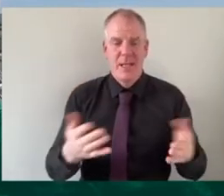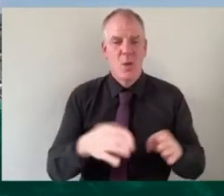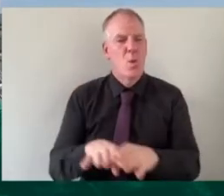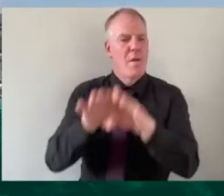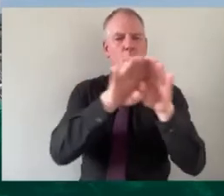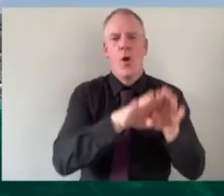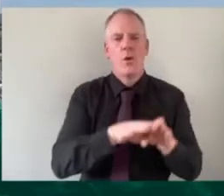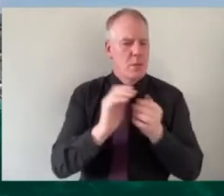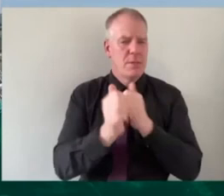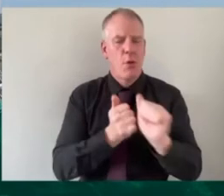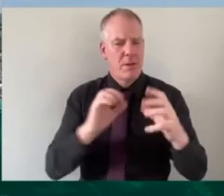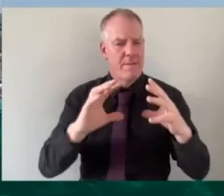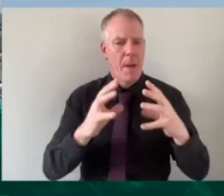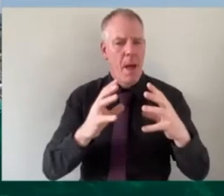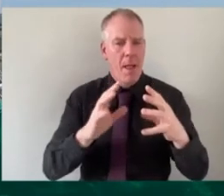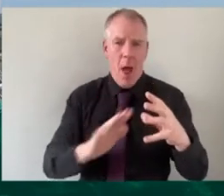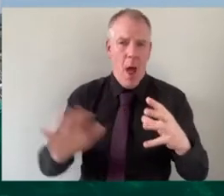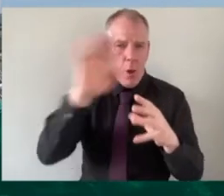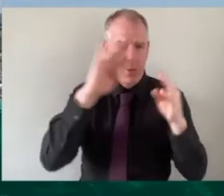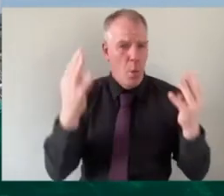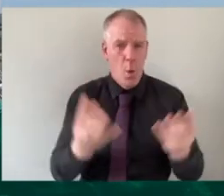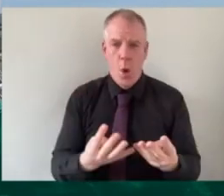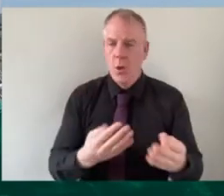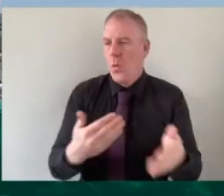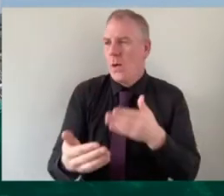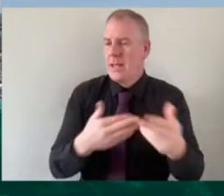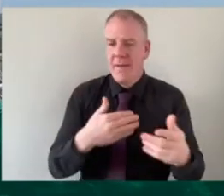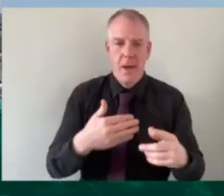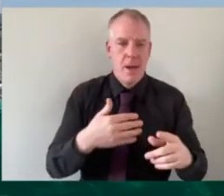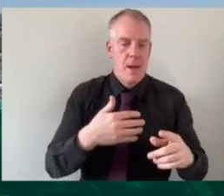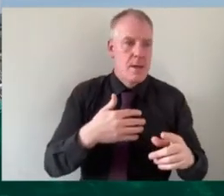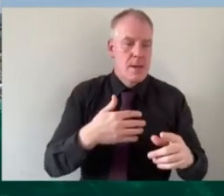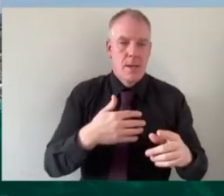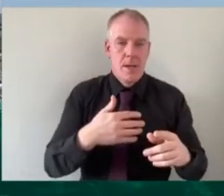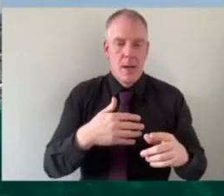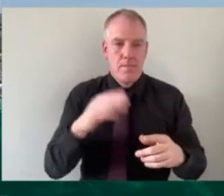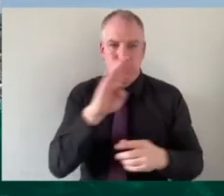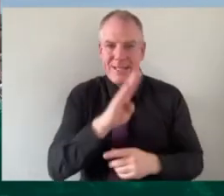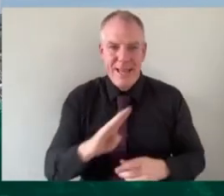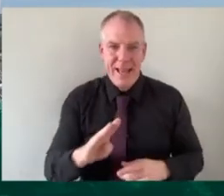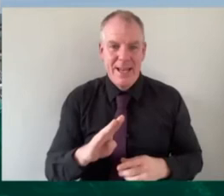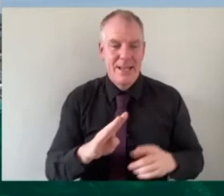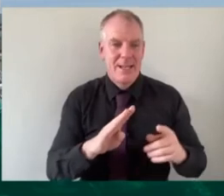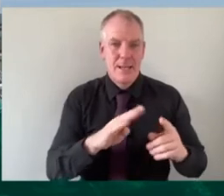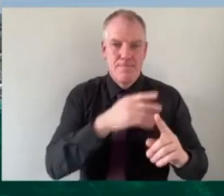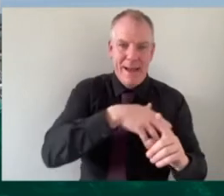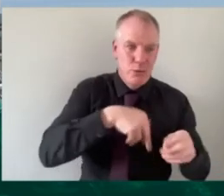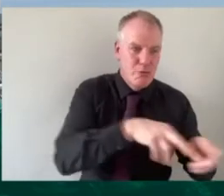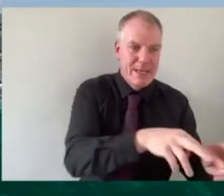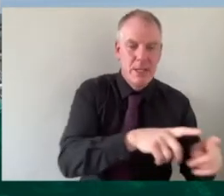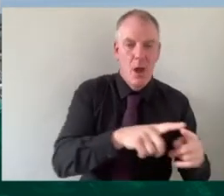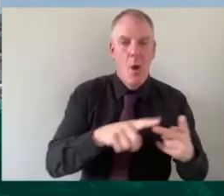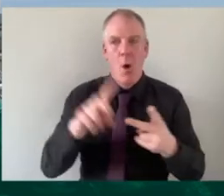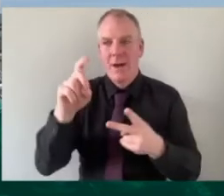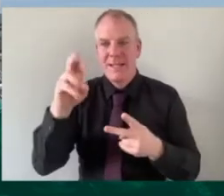uh um right throughout the world it doesn't matter whether you're back streets in brazil or or or playing somewhere like brook park and dairy